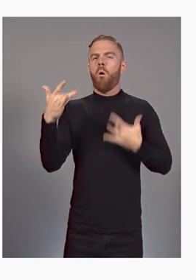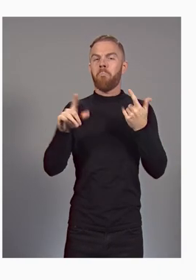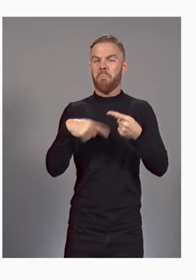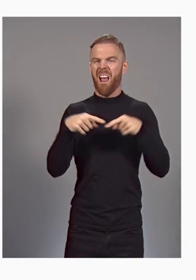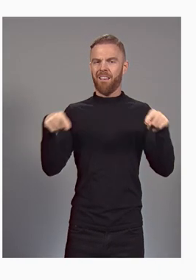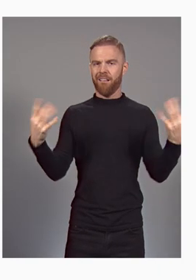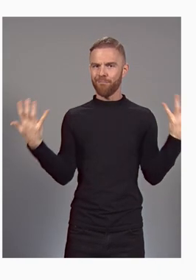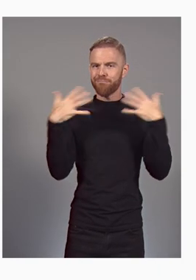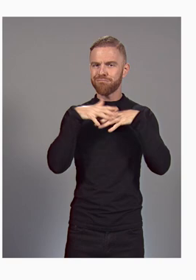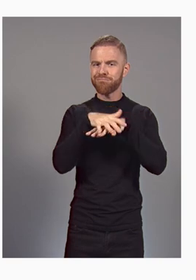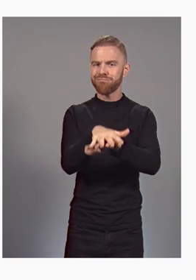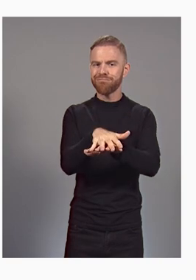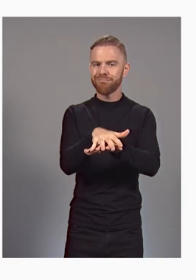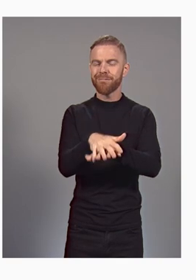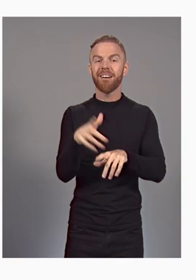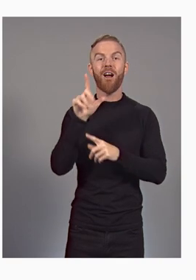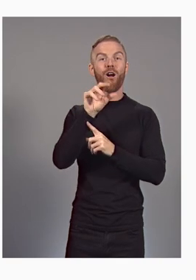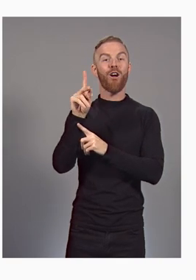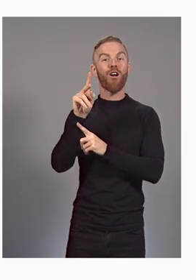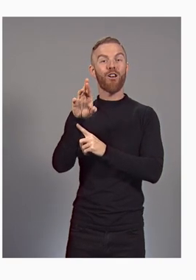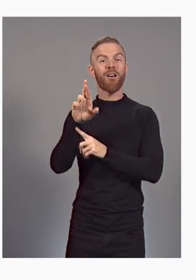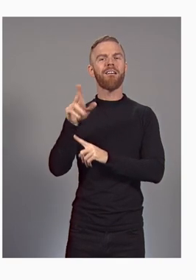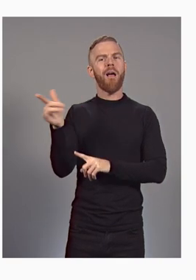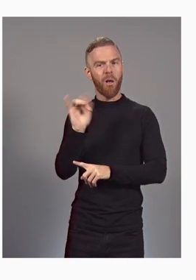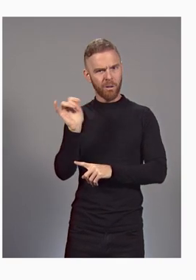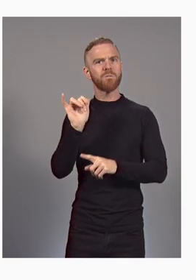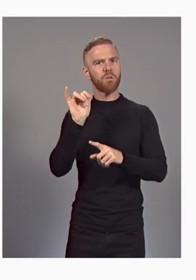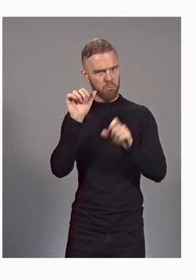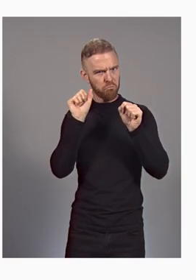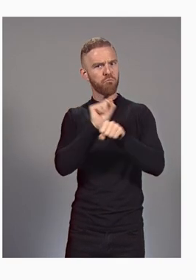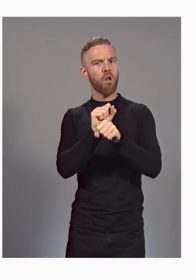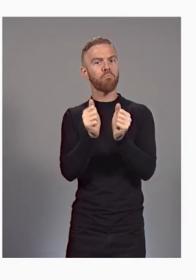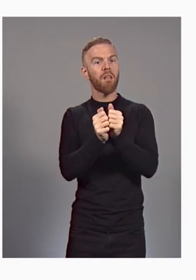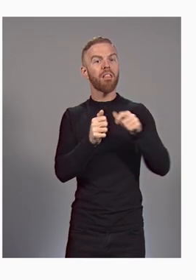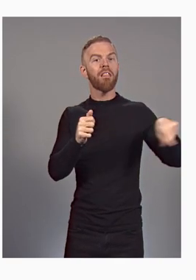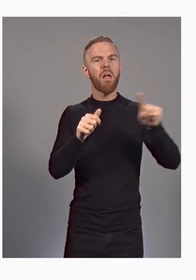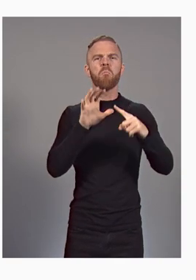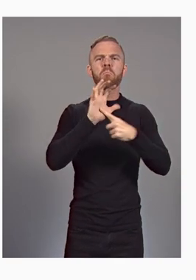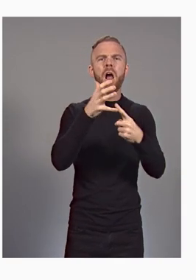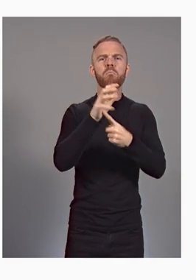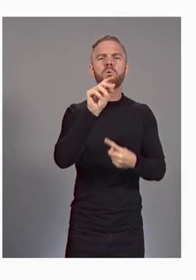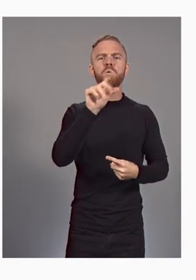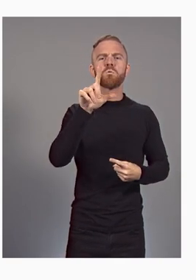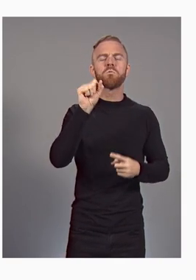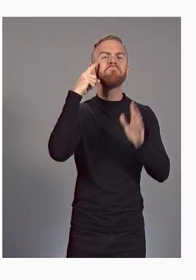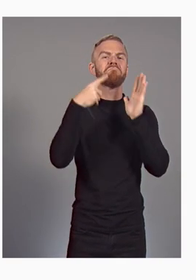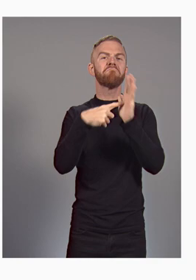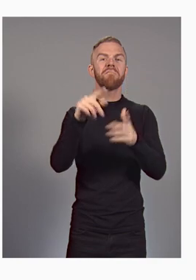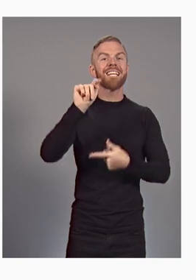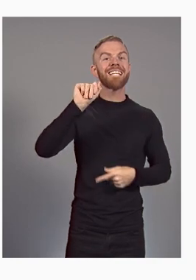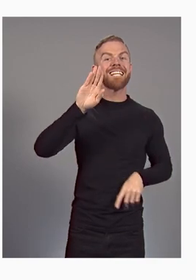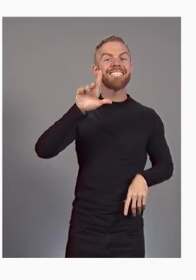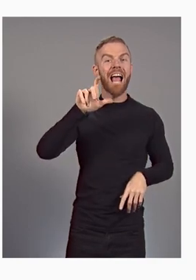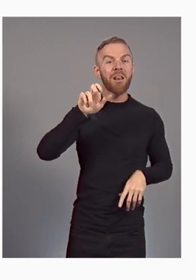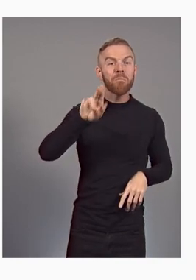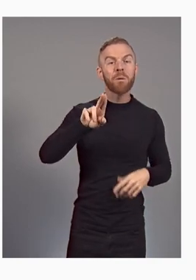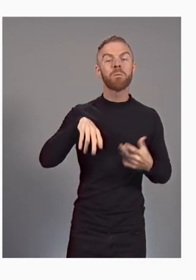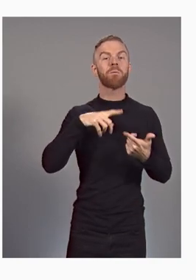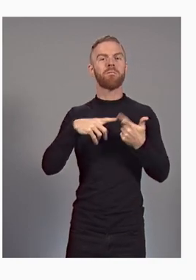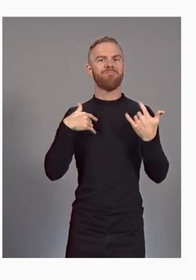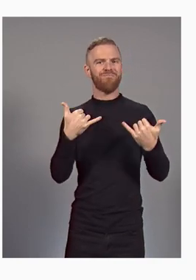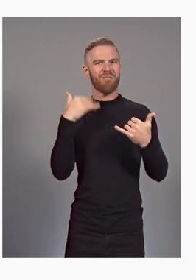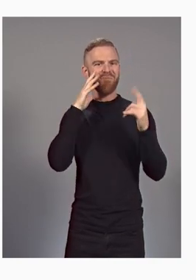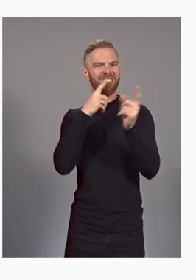this integration. Looker also works with other popular tools like Tableau. And today, we're announcing a